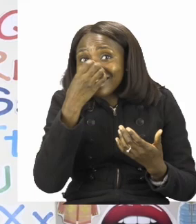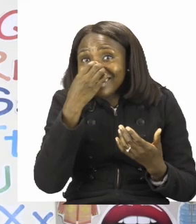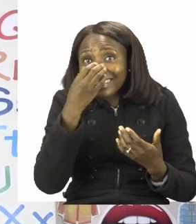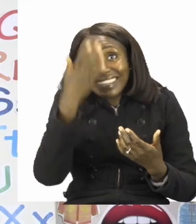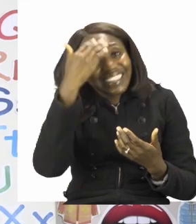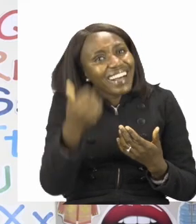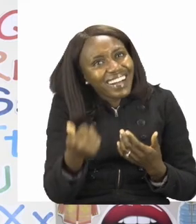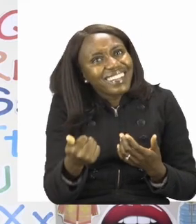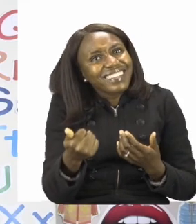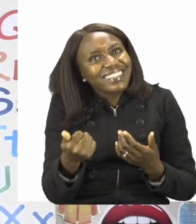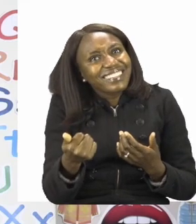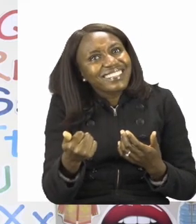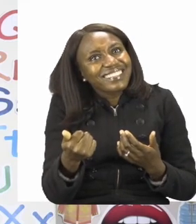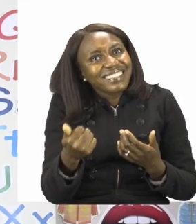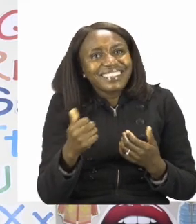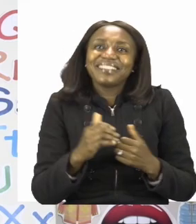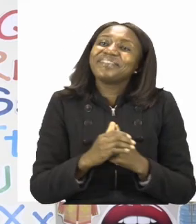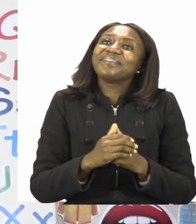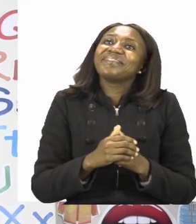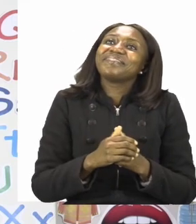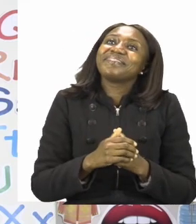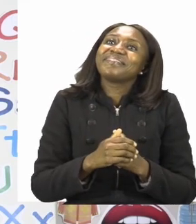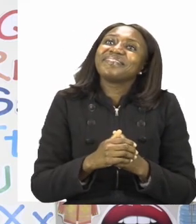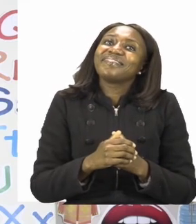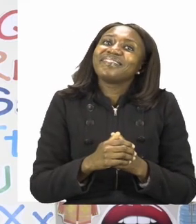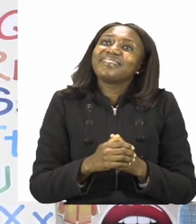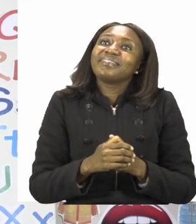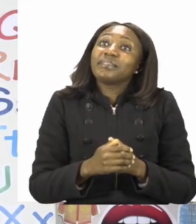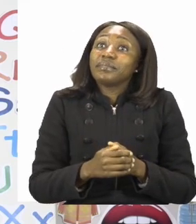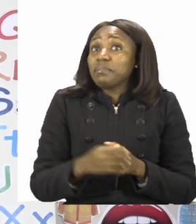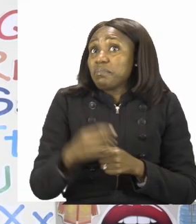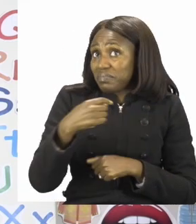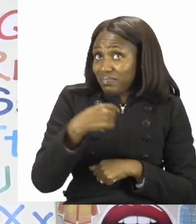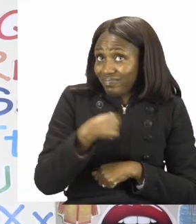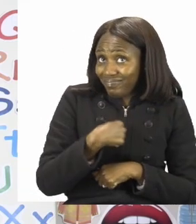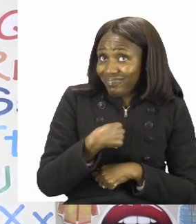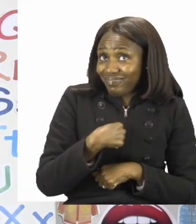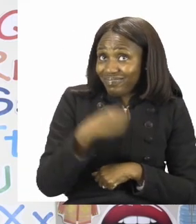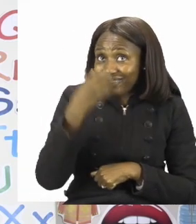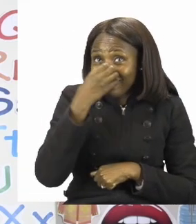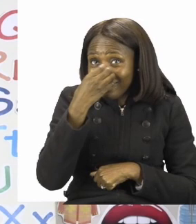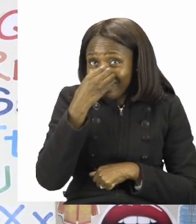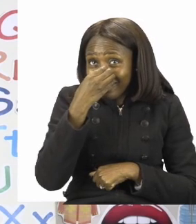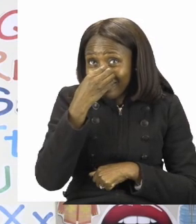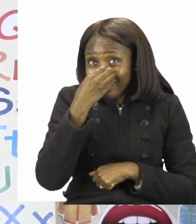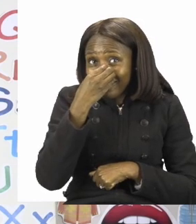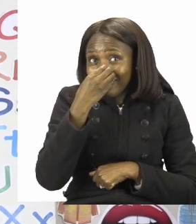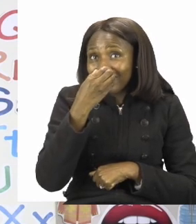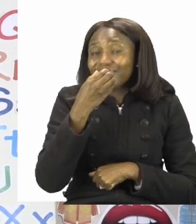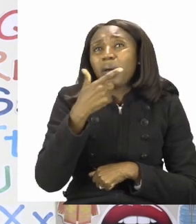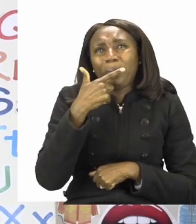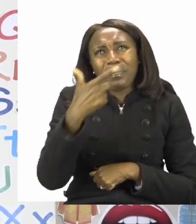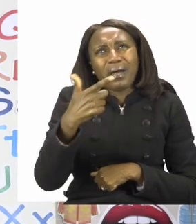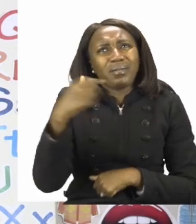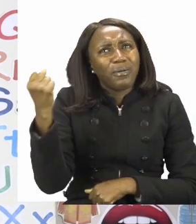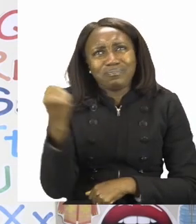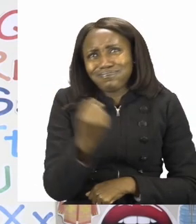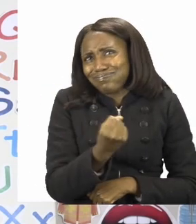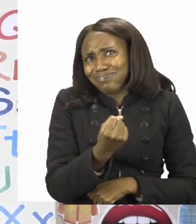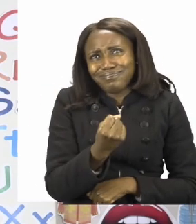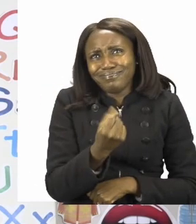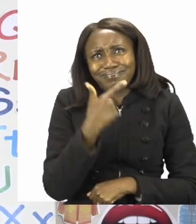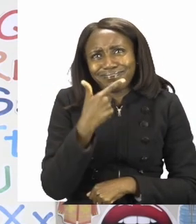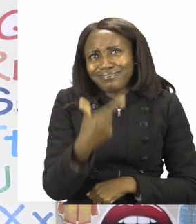there you are, Zoshi. So from Zoshi and I, we want to say thank you so much for